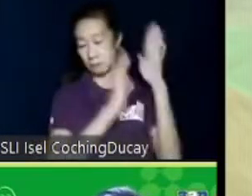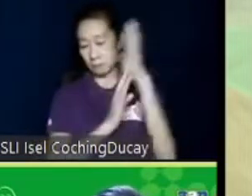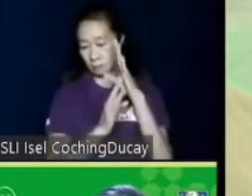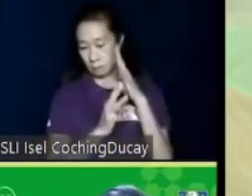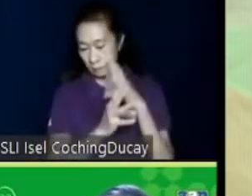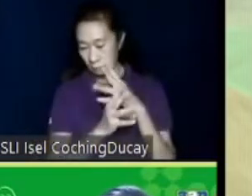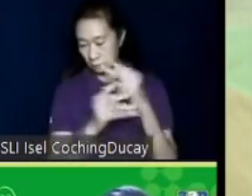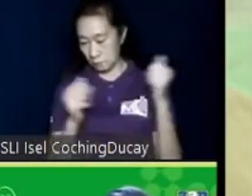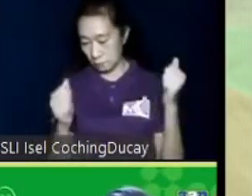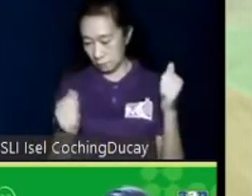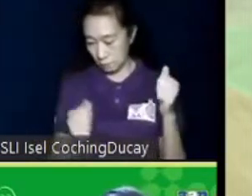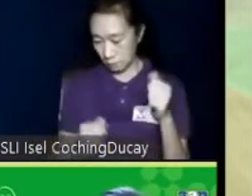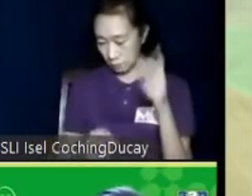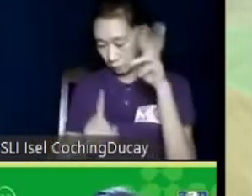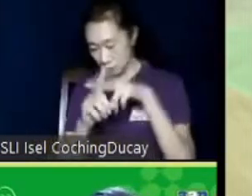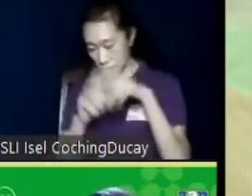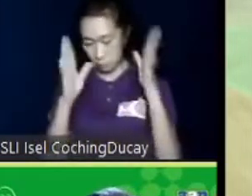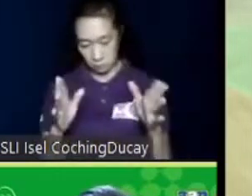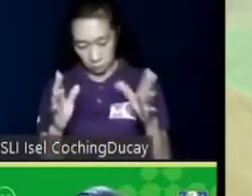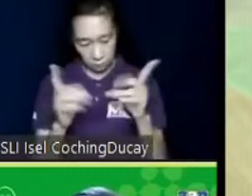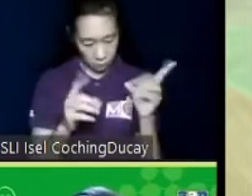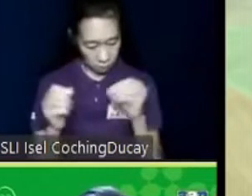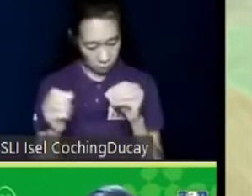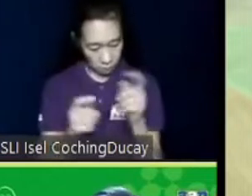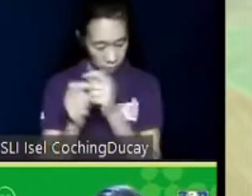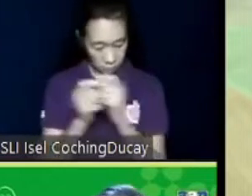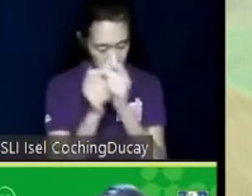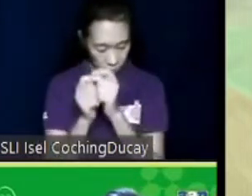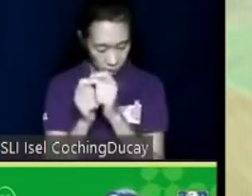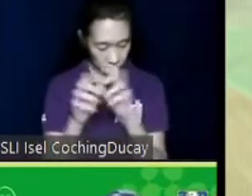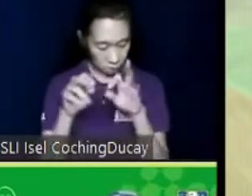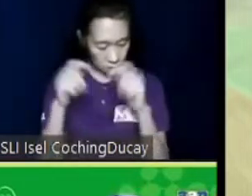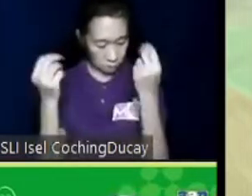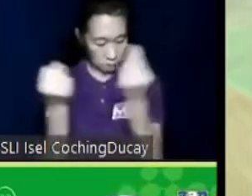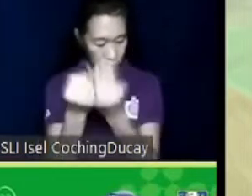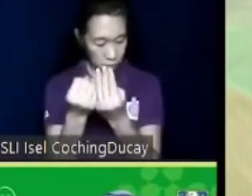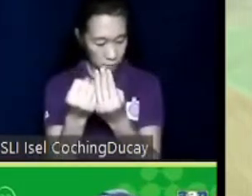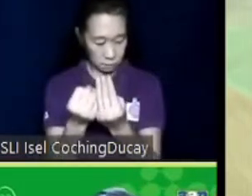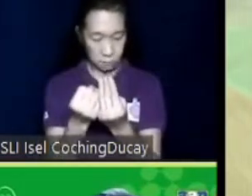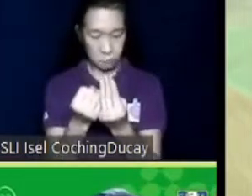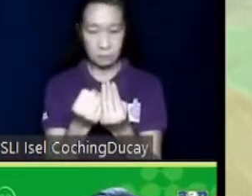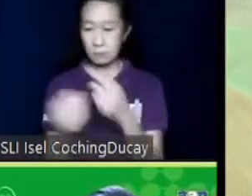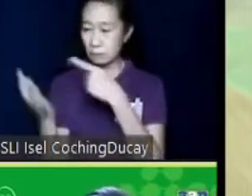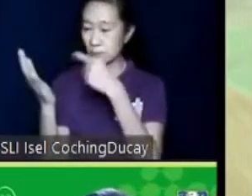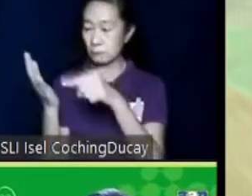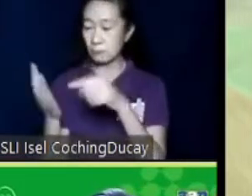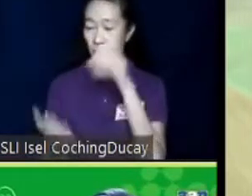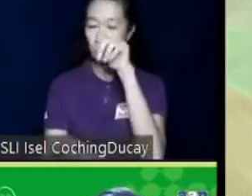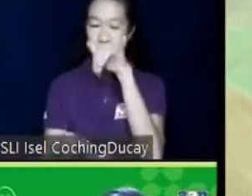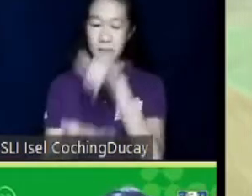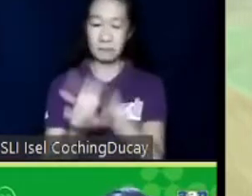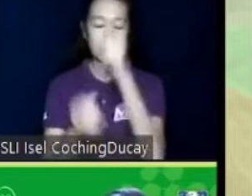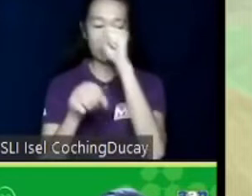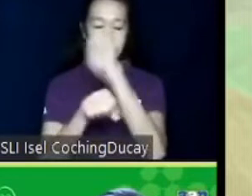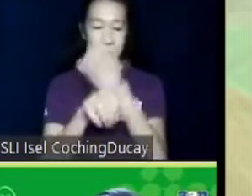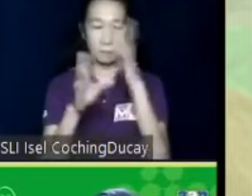that the applicants can do together with a team. The team who is going to assimilate that worker. And they